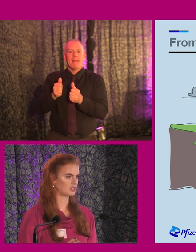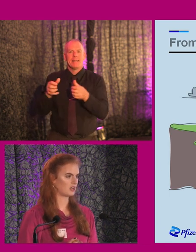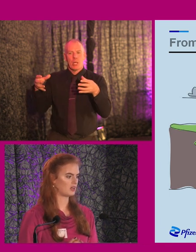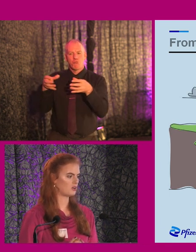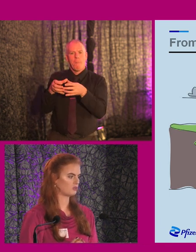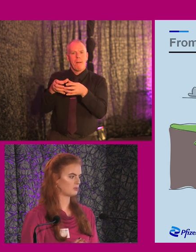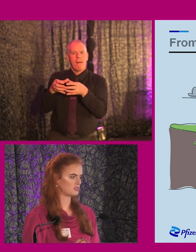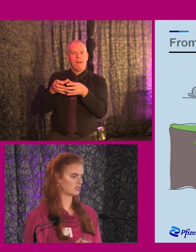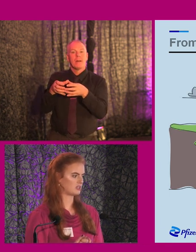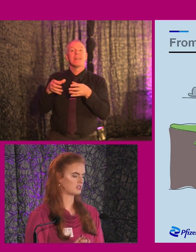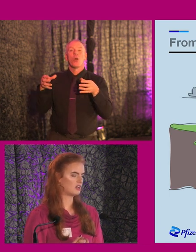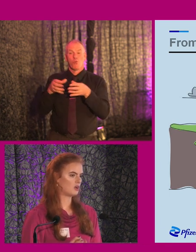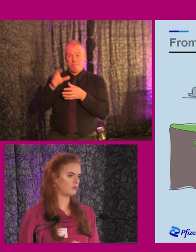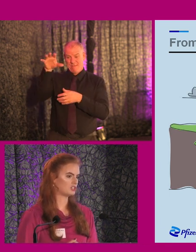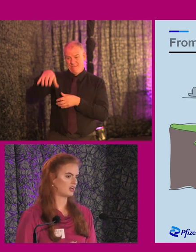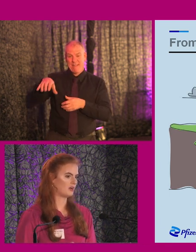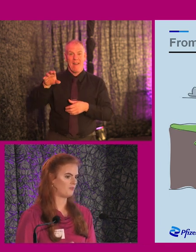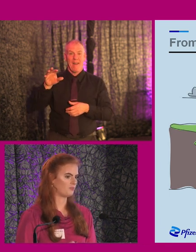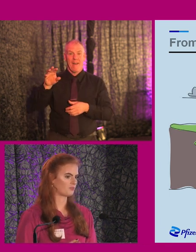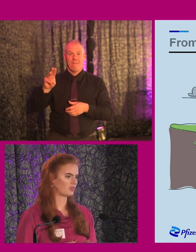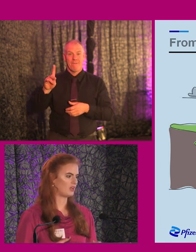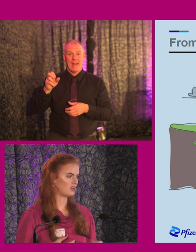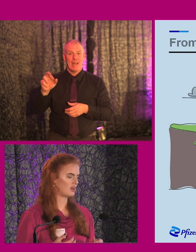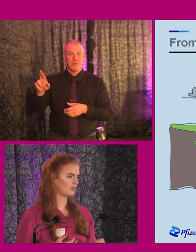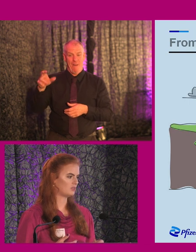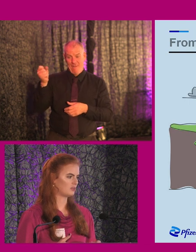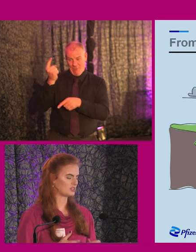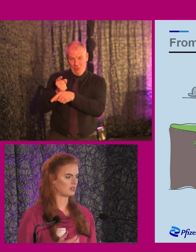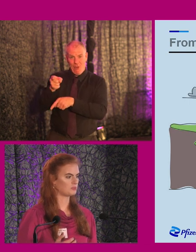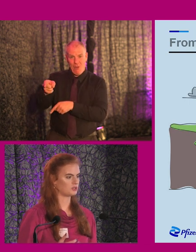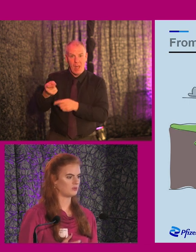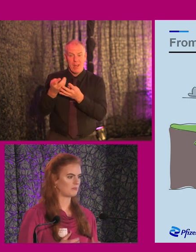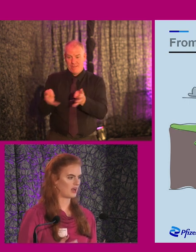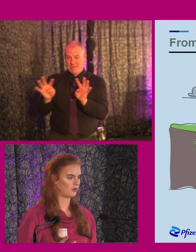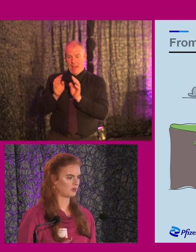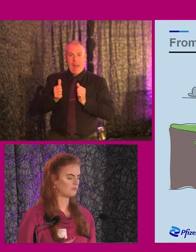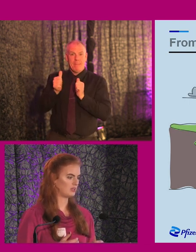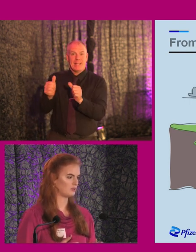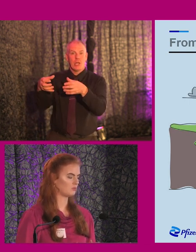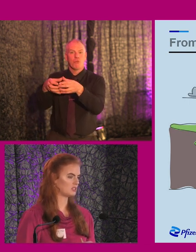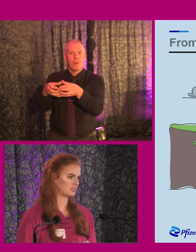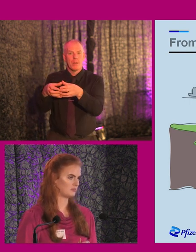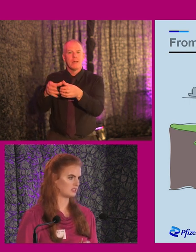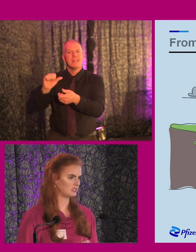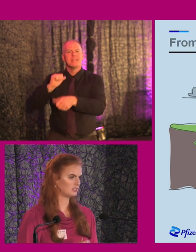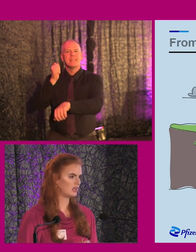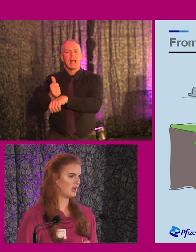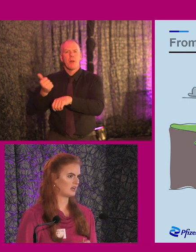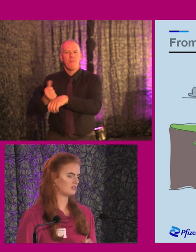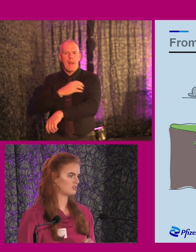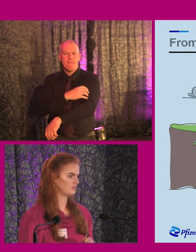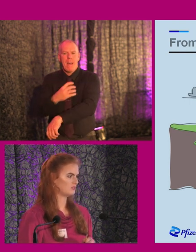which is our group on site, which we were set up to empower people with disabilities